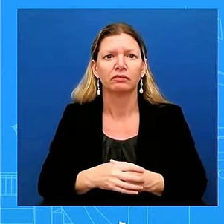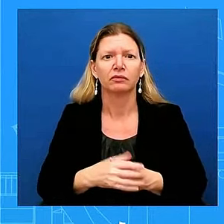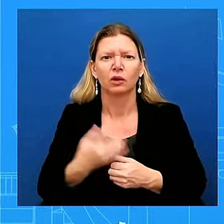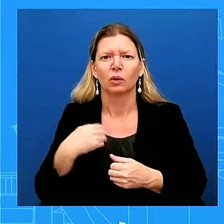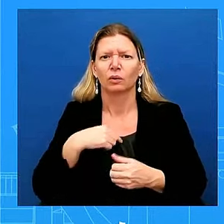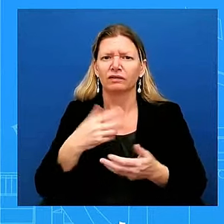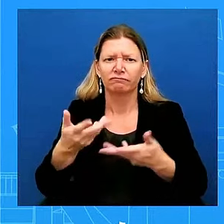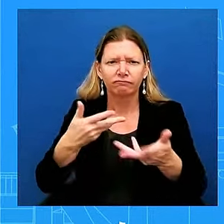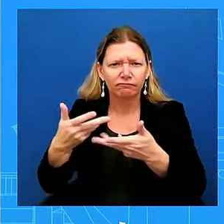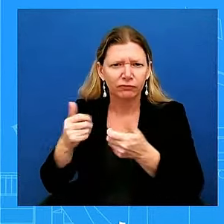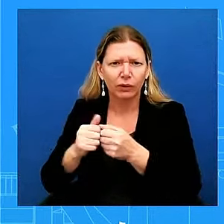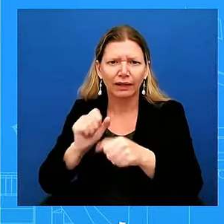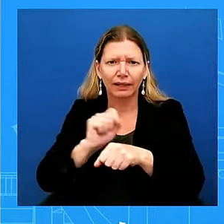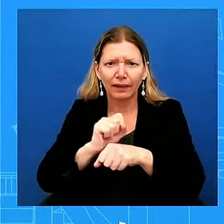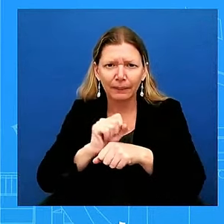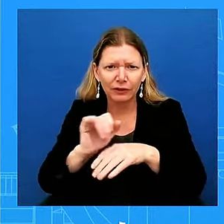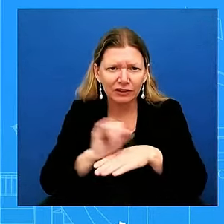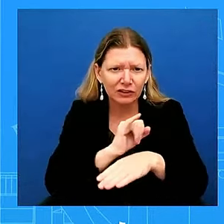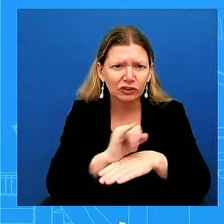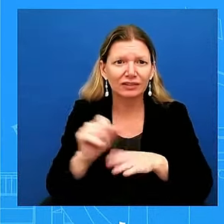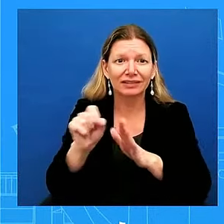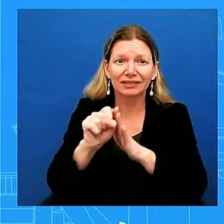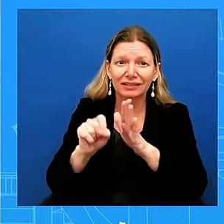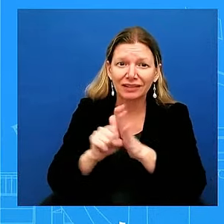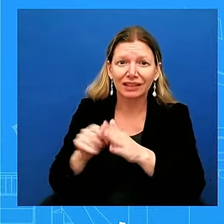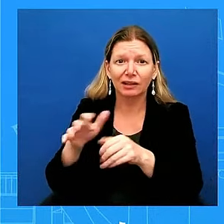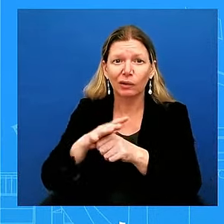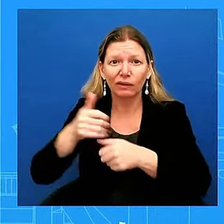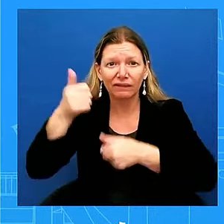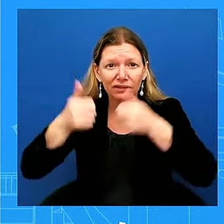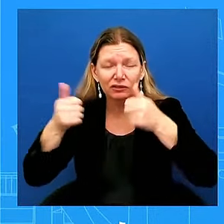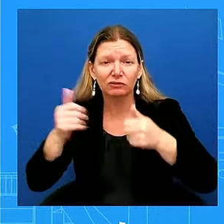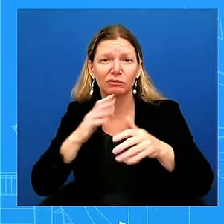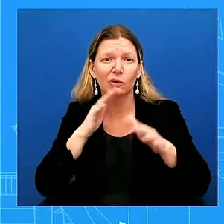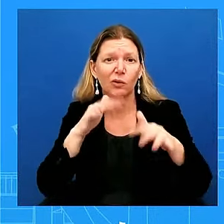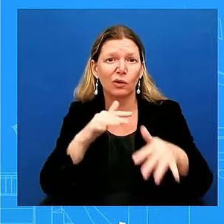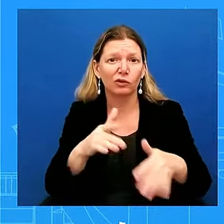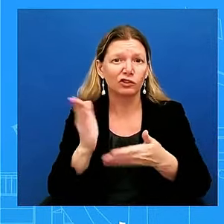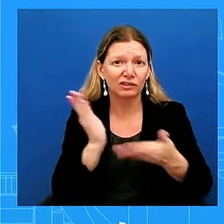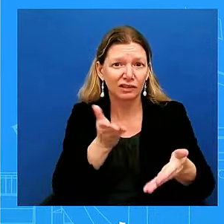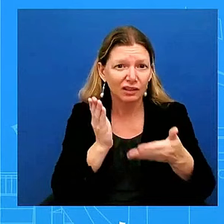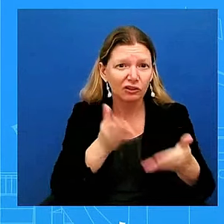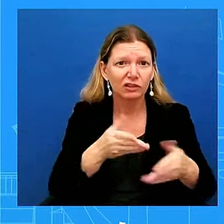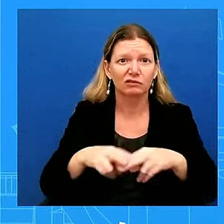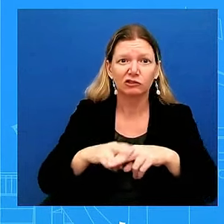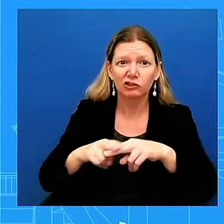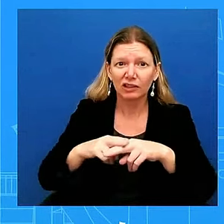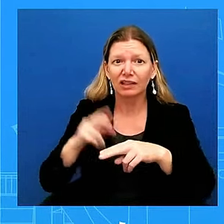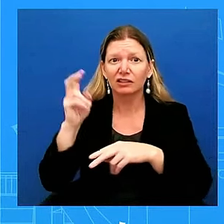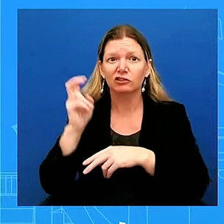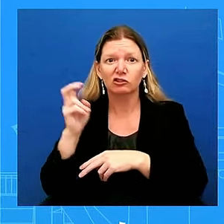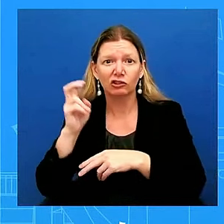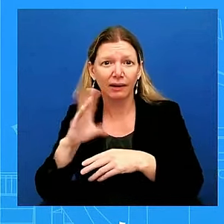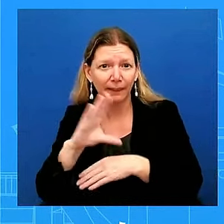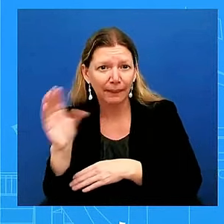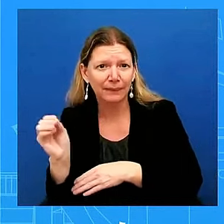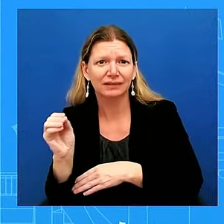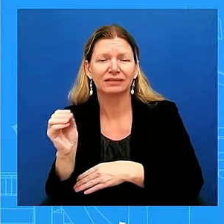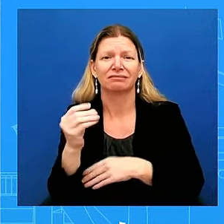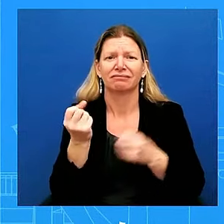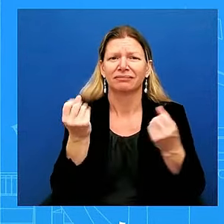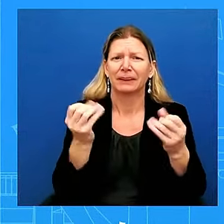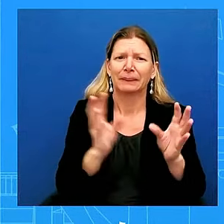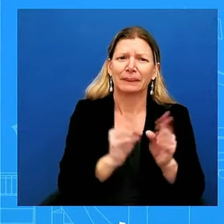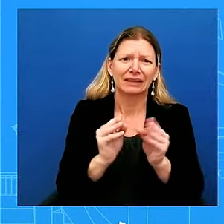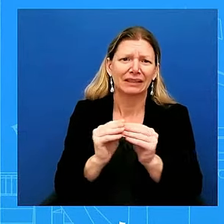grocers, manufacturers, and agriculture. So, this is something, when it comes to the supply chain, as we – obviously,